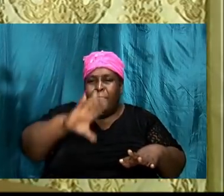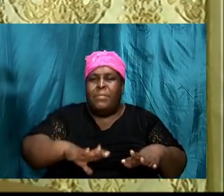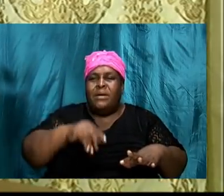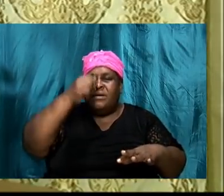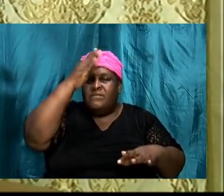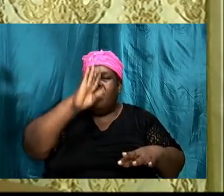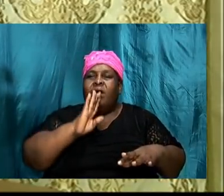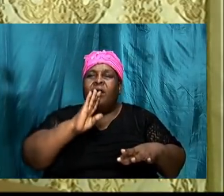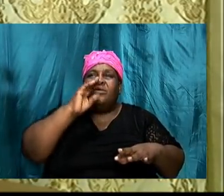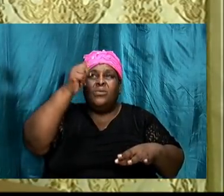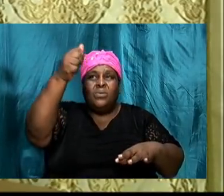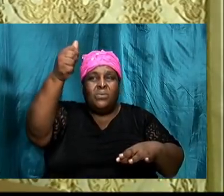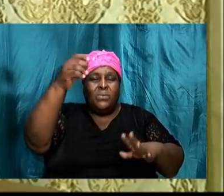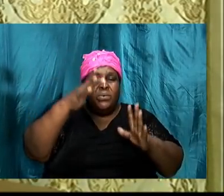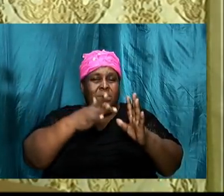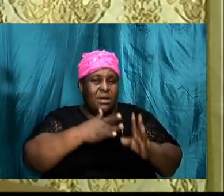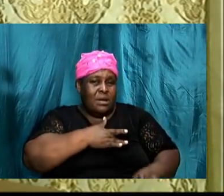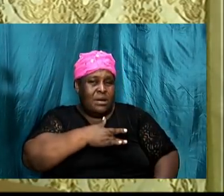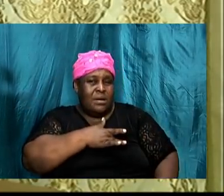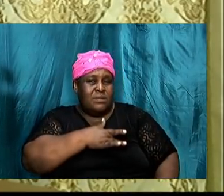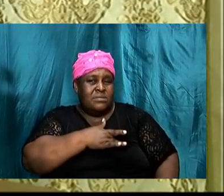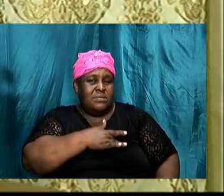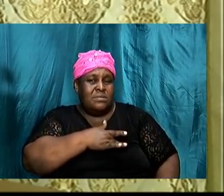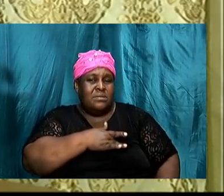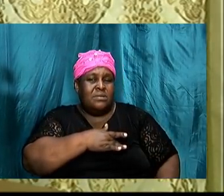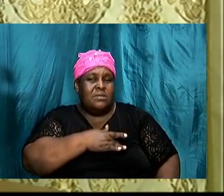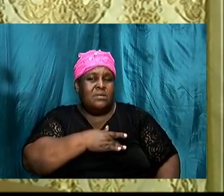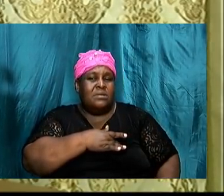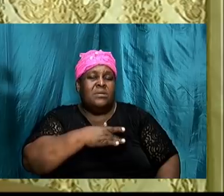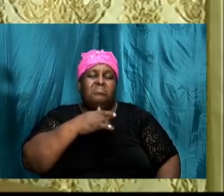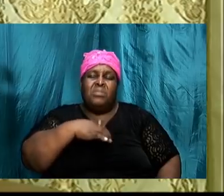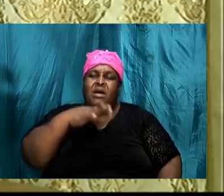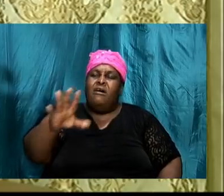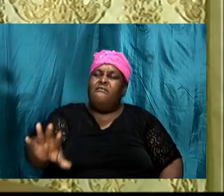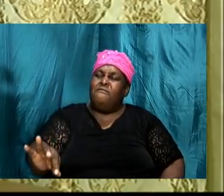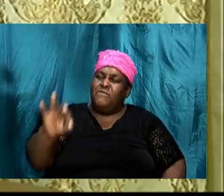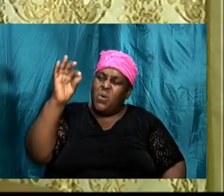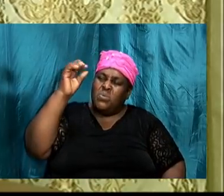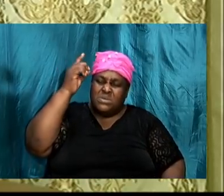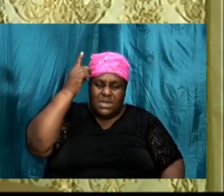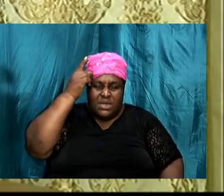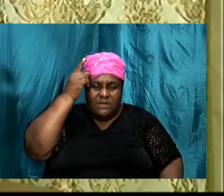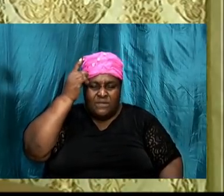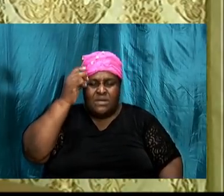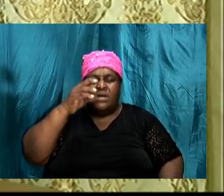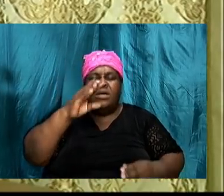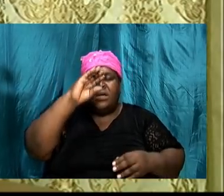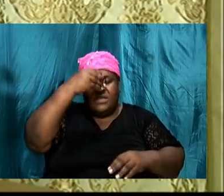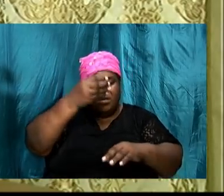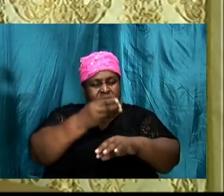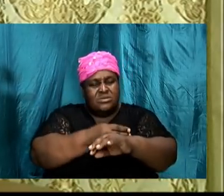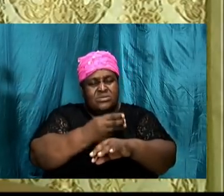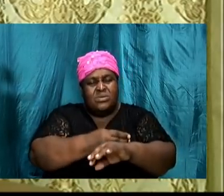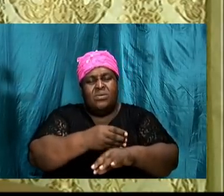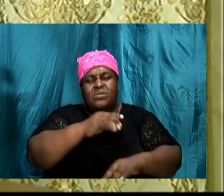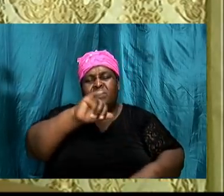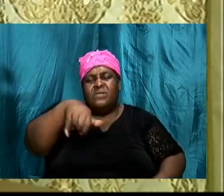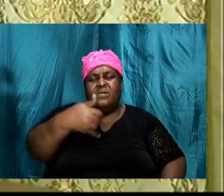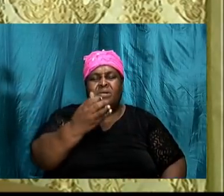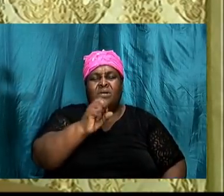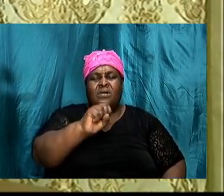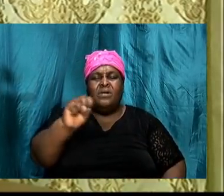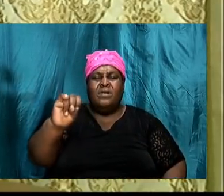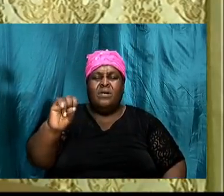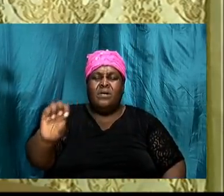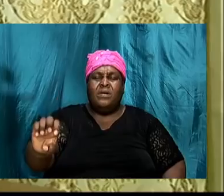is taken from Acts 13 22, I have found David the son of Jesse, a man after mine own